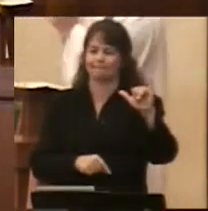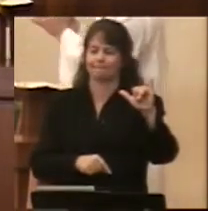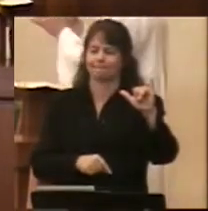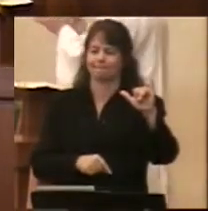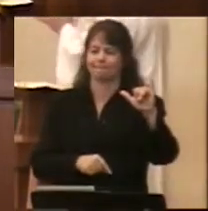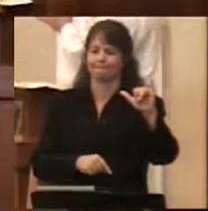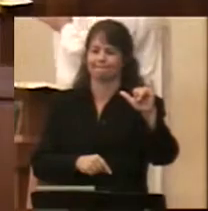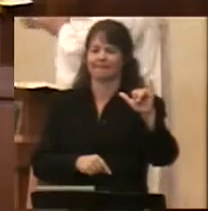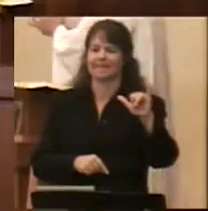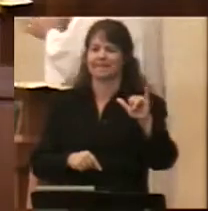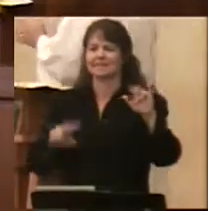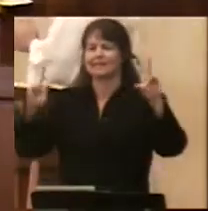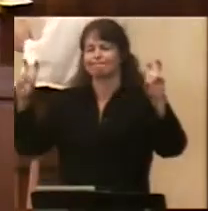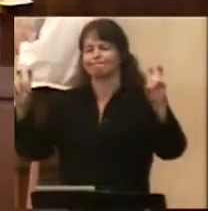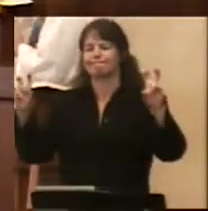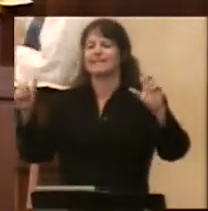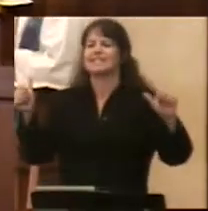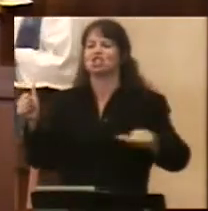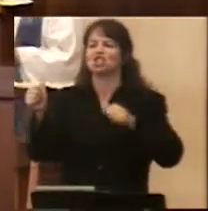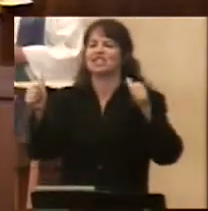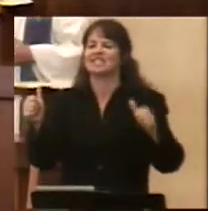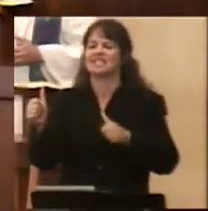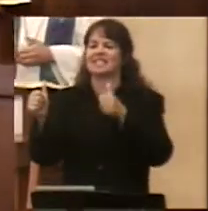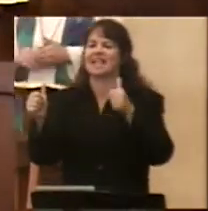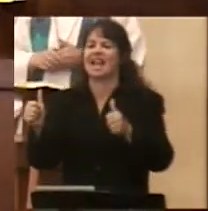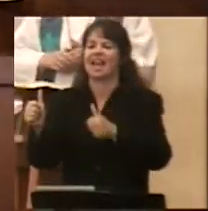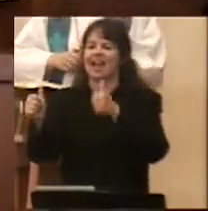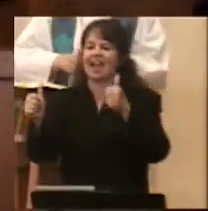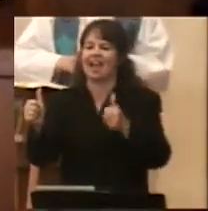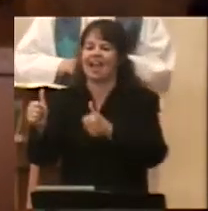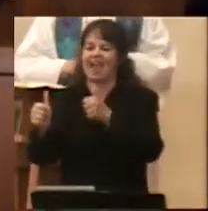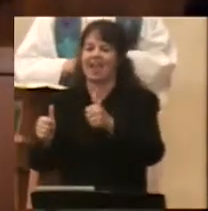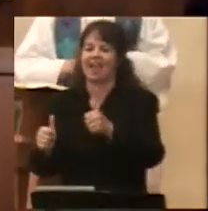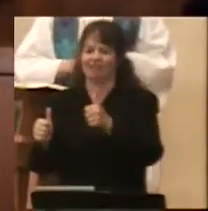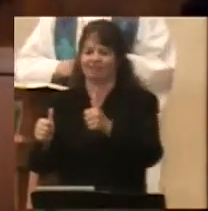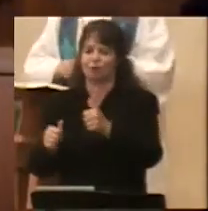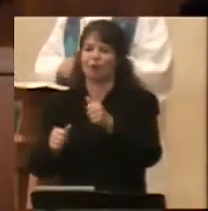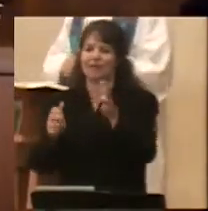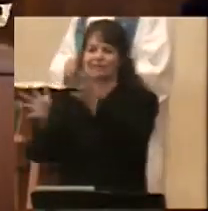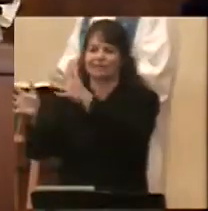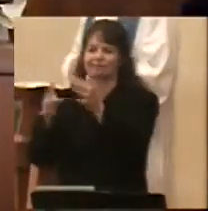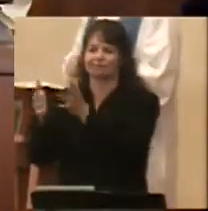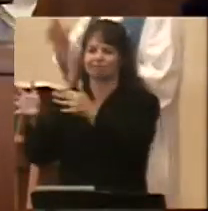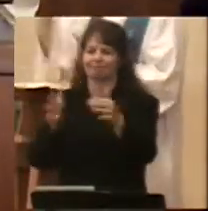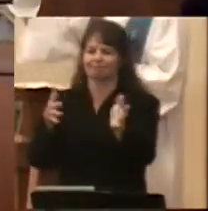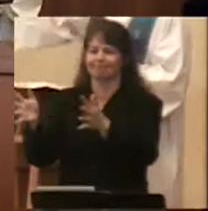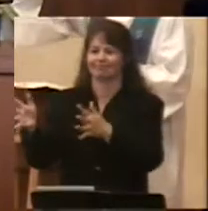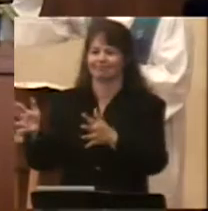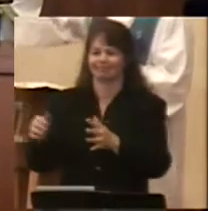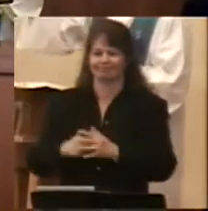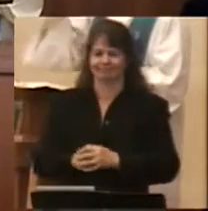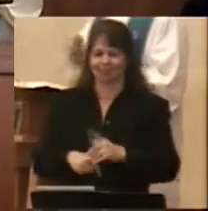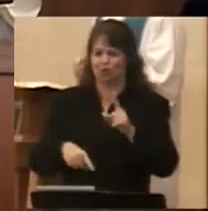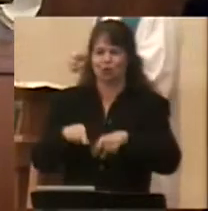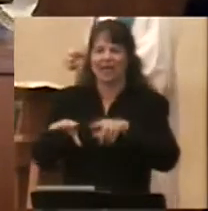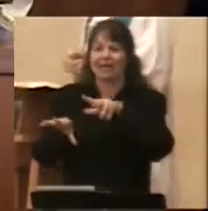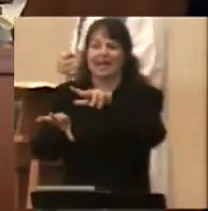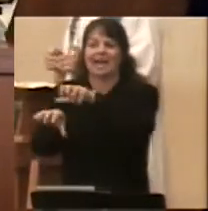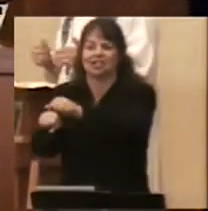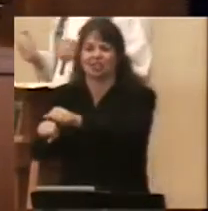of chasing after the wind. And I don't know if you've ever chased after the wind, but you can never quite capture it.